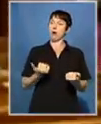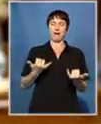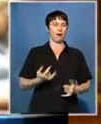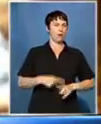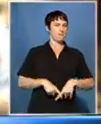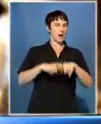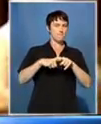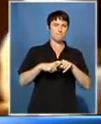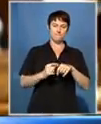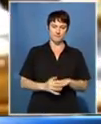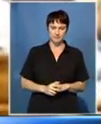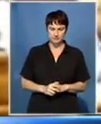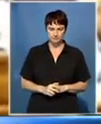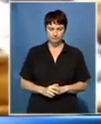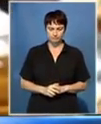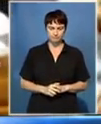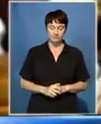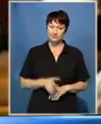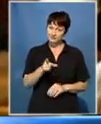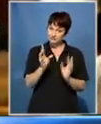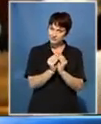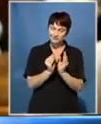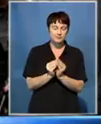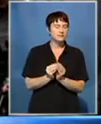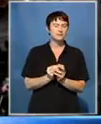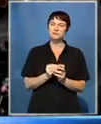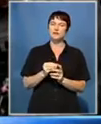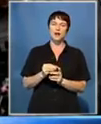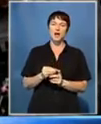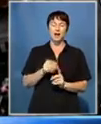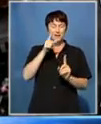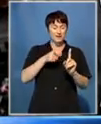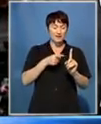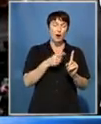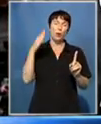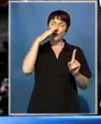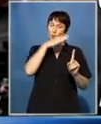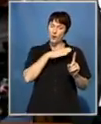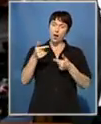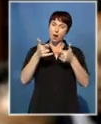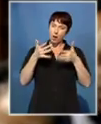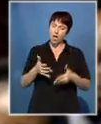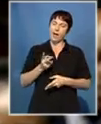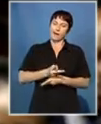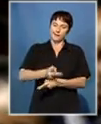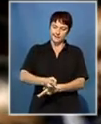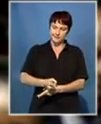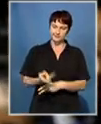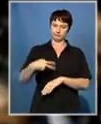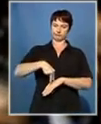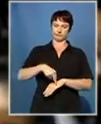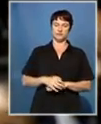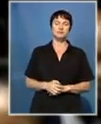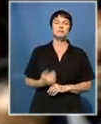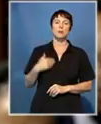It was never going to be a straightforward hearing. Kreacher without legal representation yet again. I don't need to do